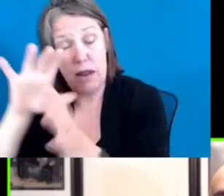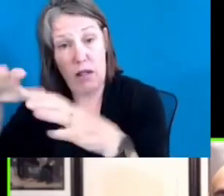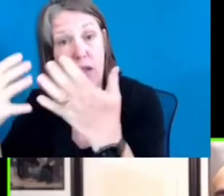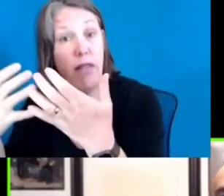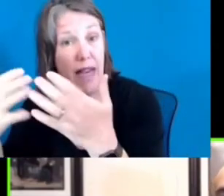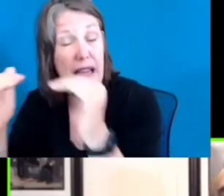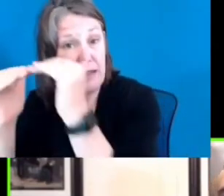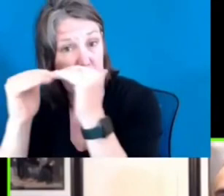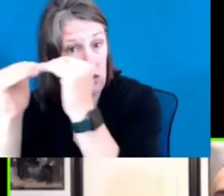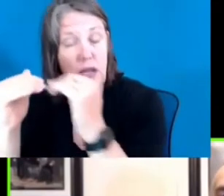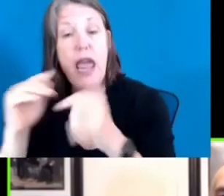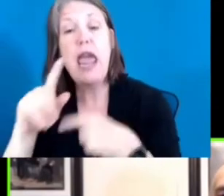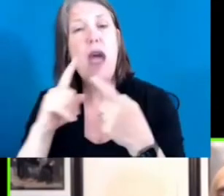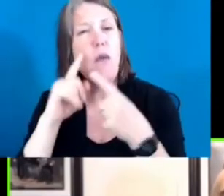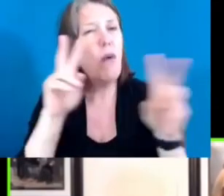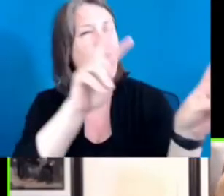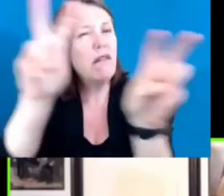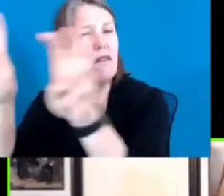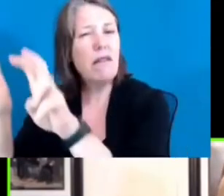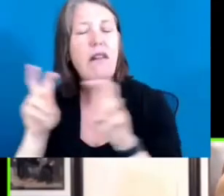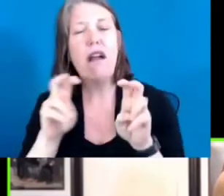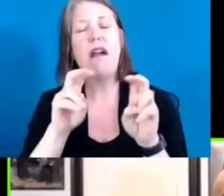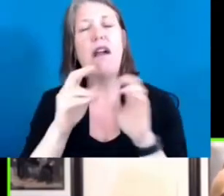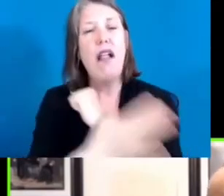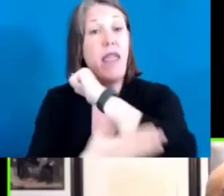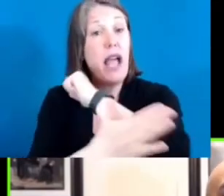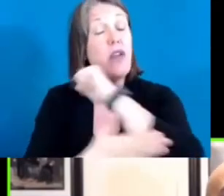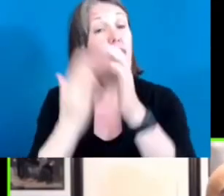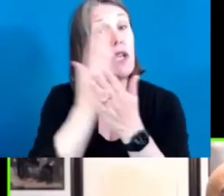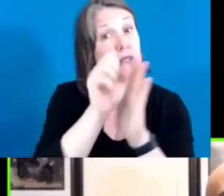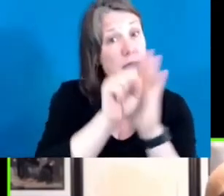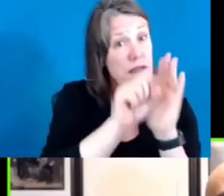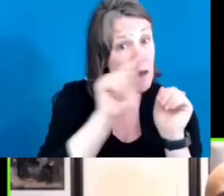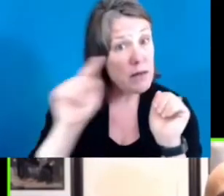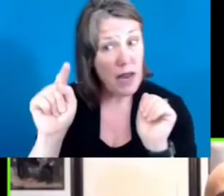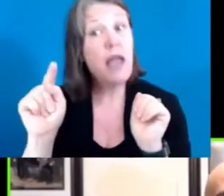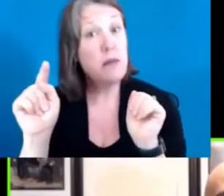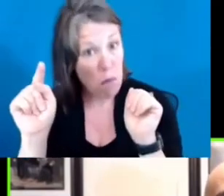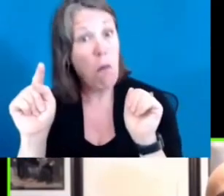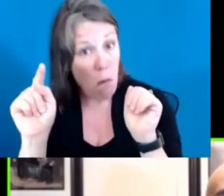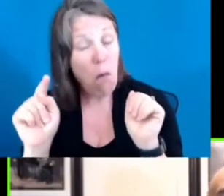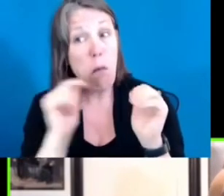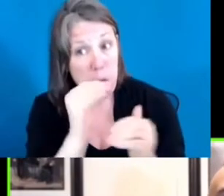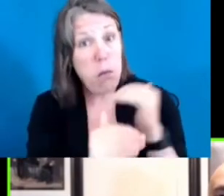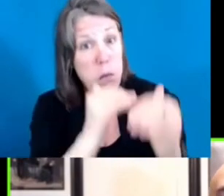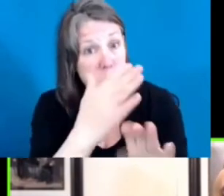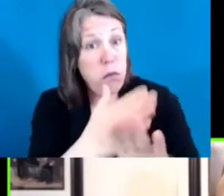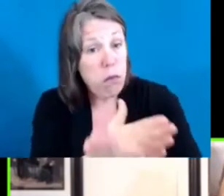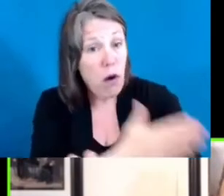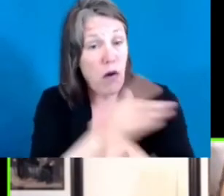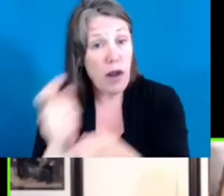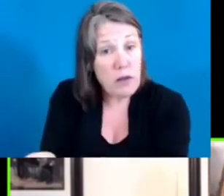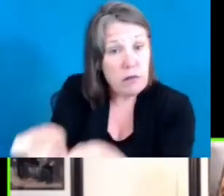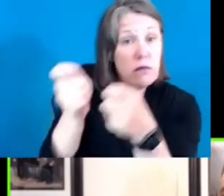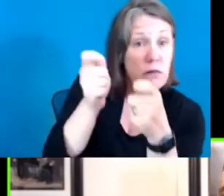are states that have made real progress in elevating all of their children. This is not an impossible problem to solve. Some people will say,